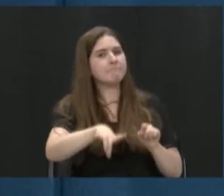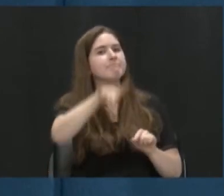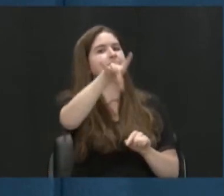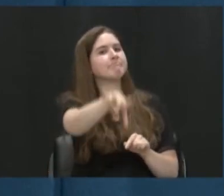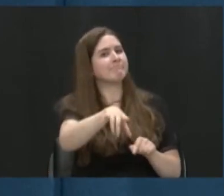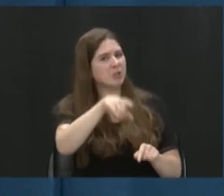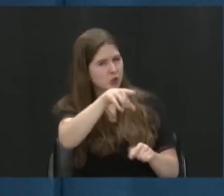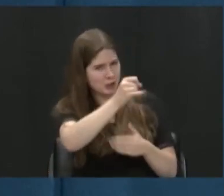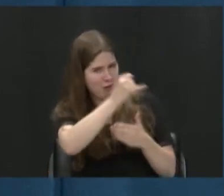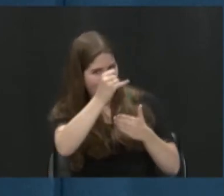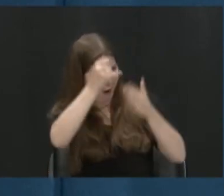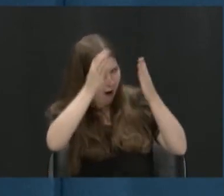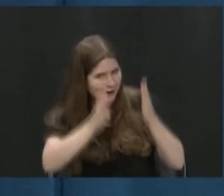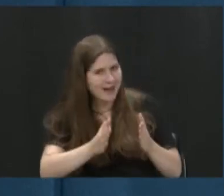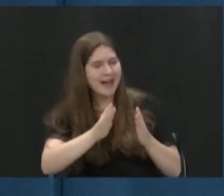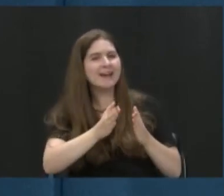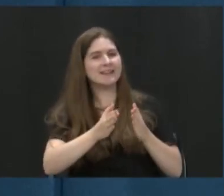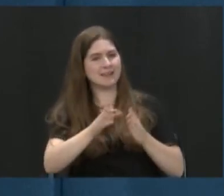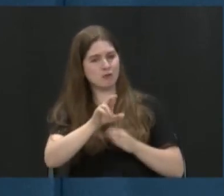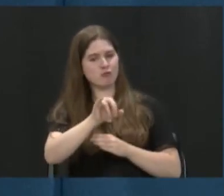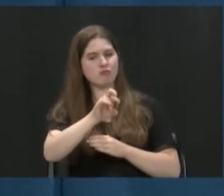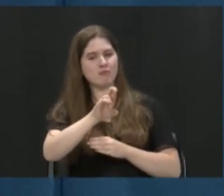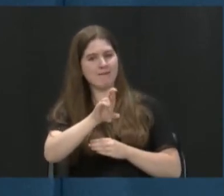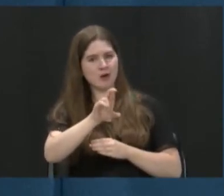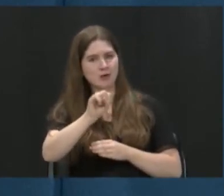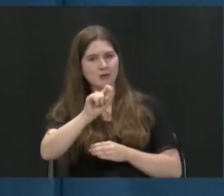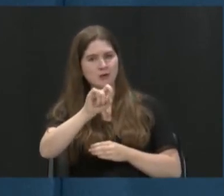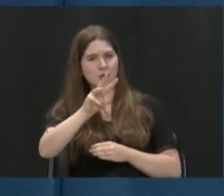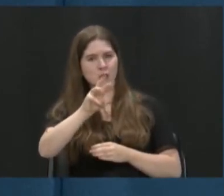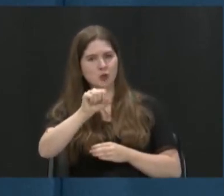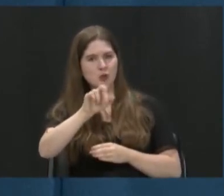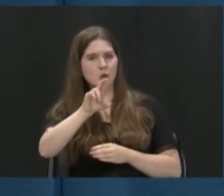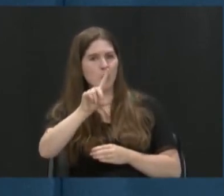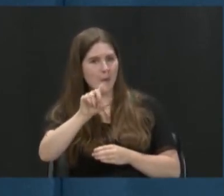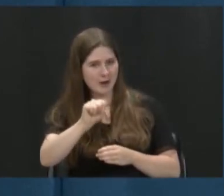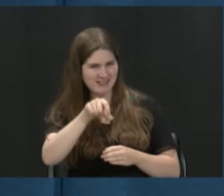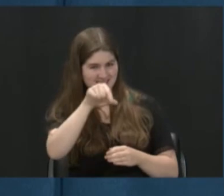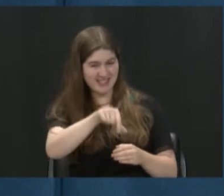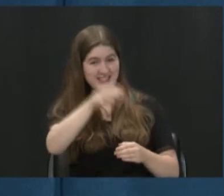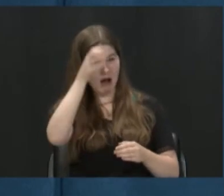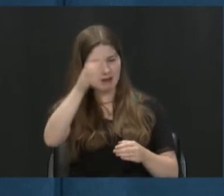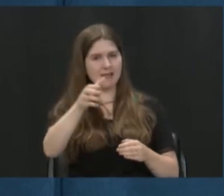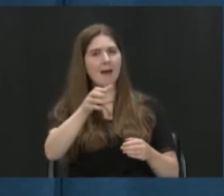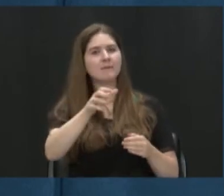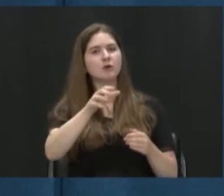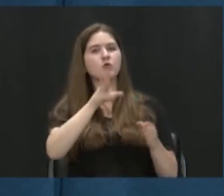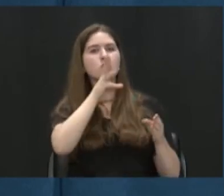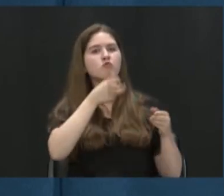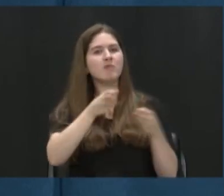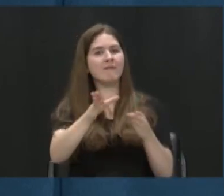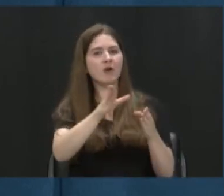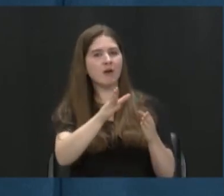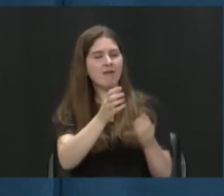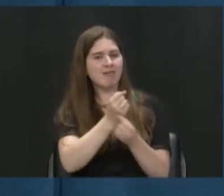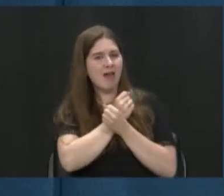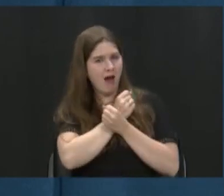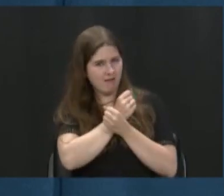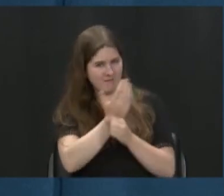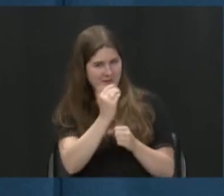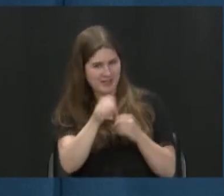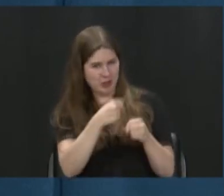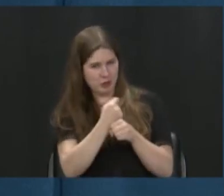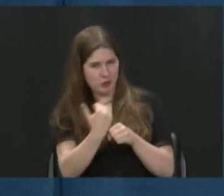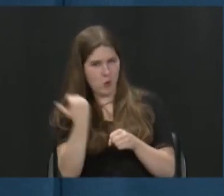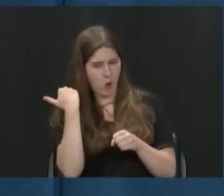artist and the River Stewards, you know, termed this concept River Love about 15 years ago and it's